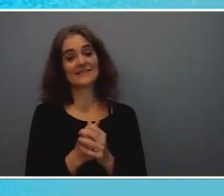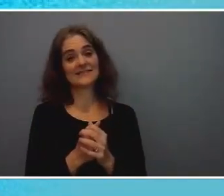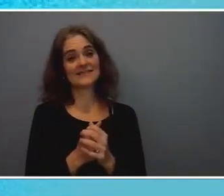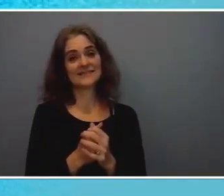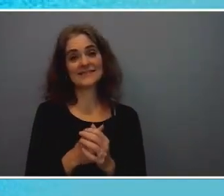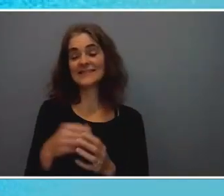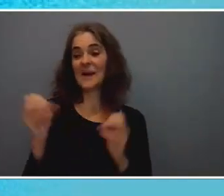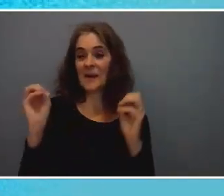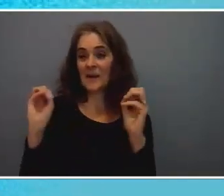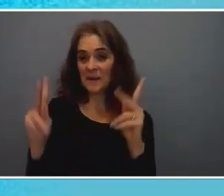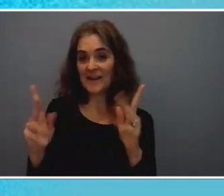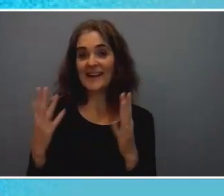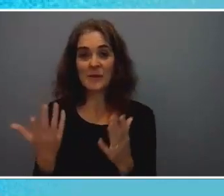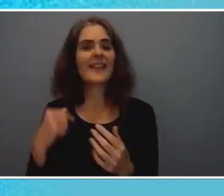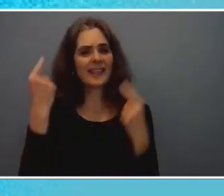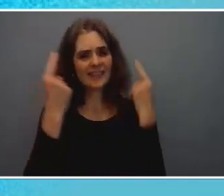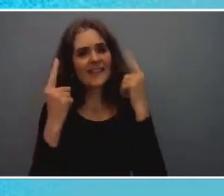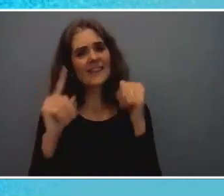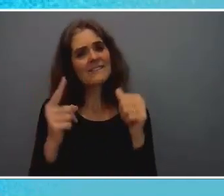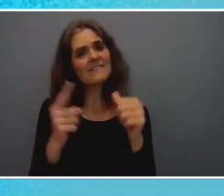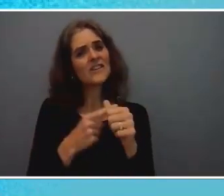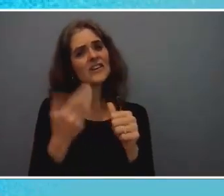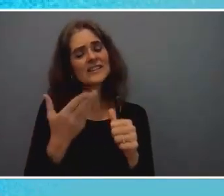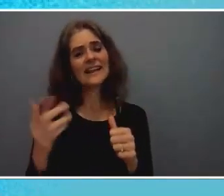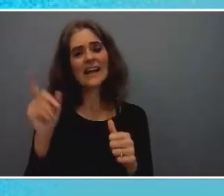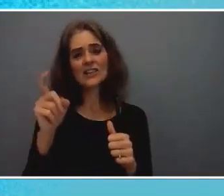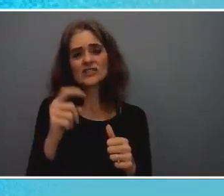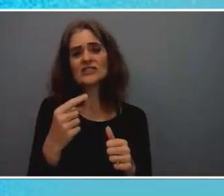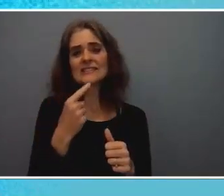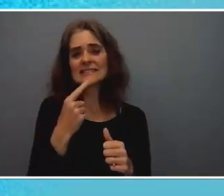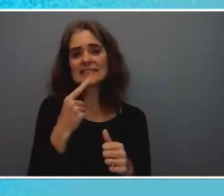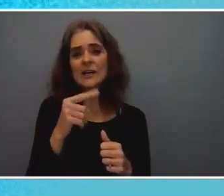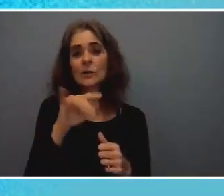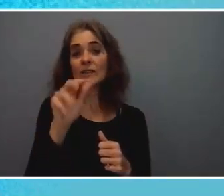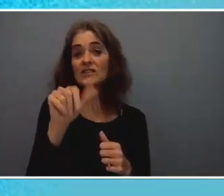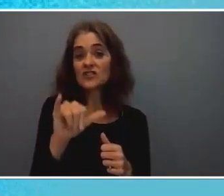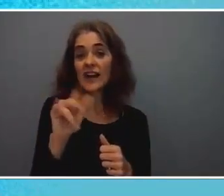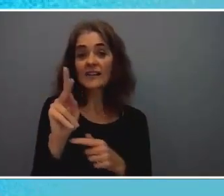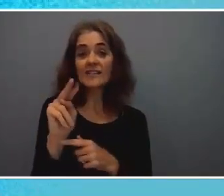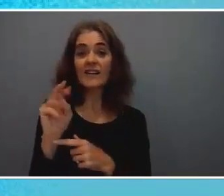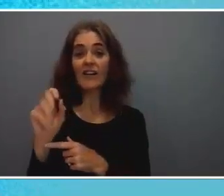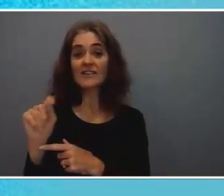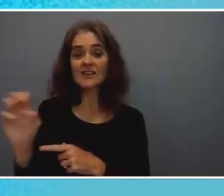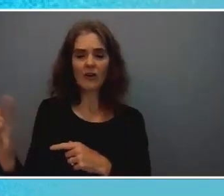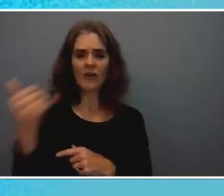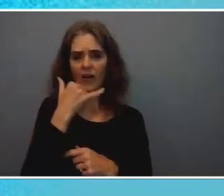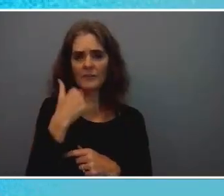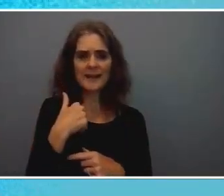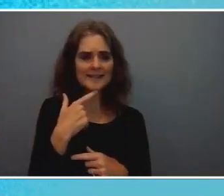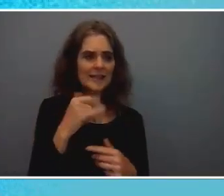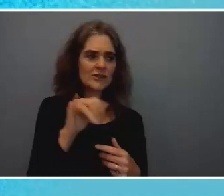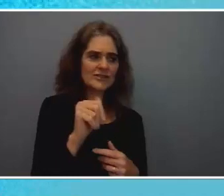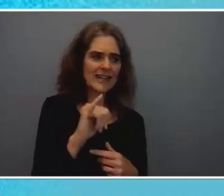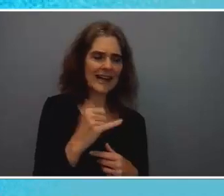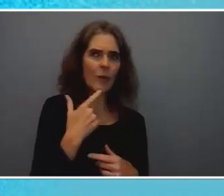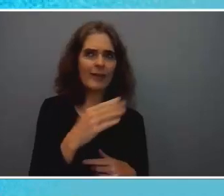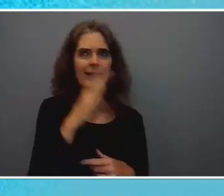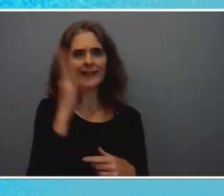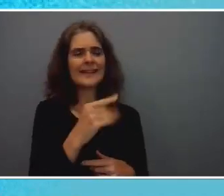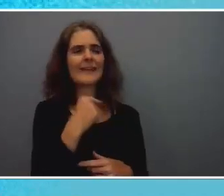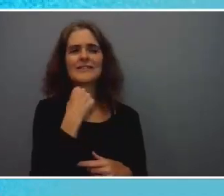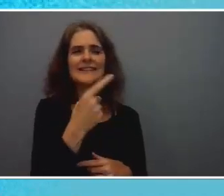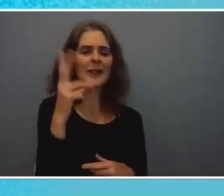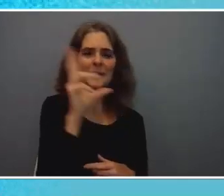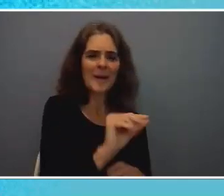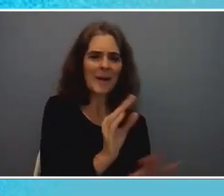jay so i think the first thing i should say is when jay not called to ask me to do this i told jay i would never say no to him and